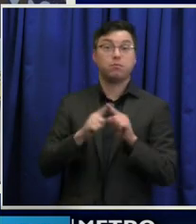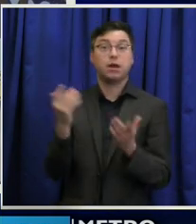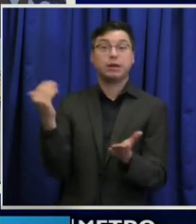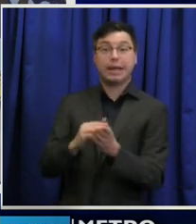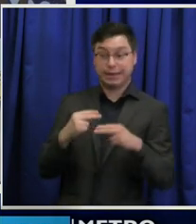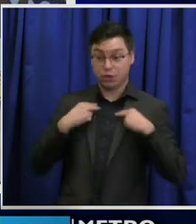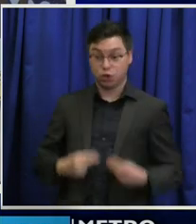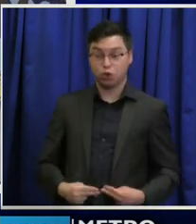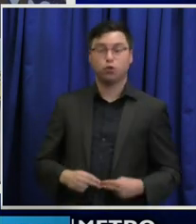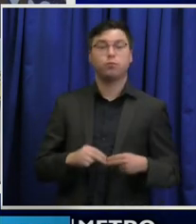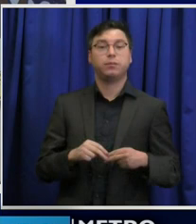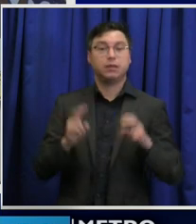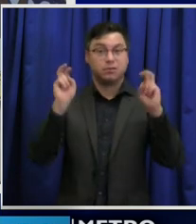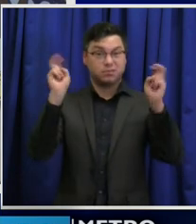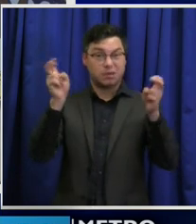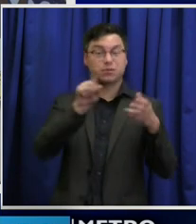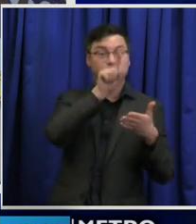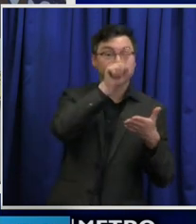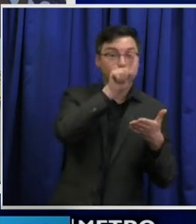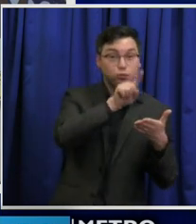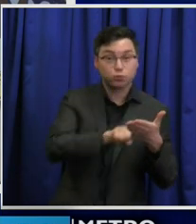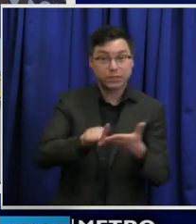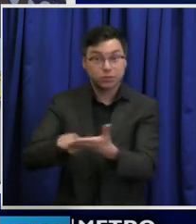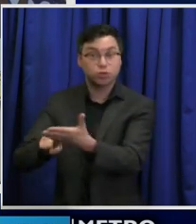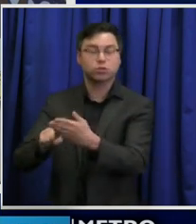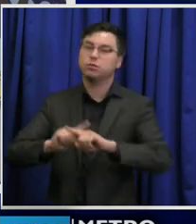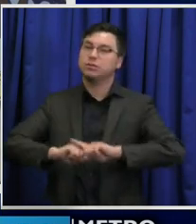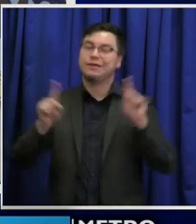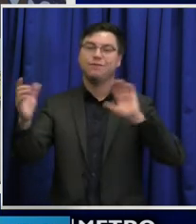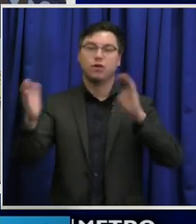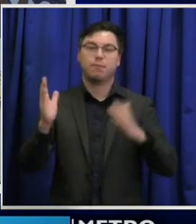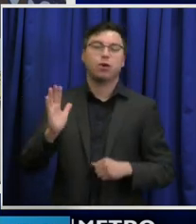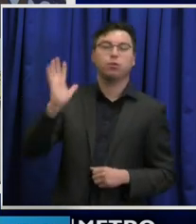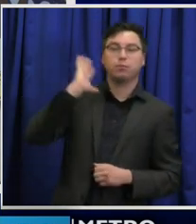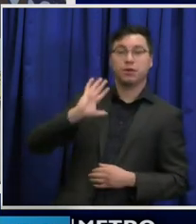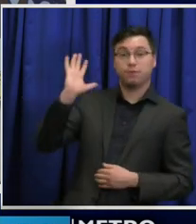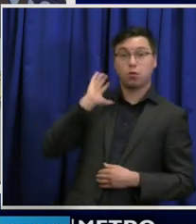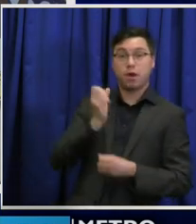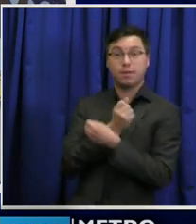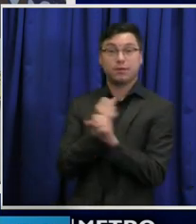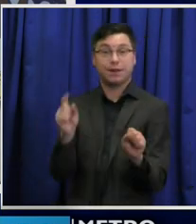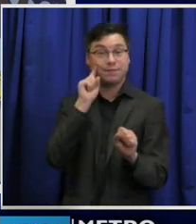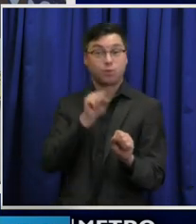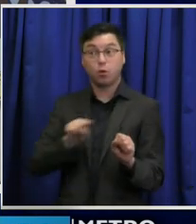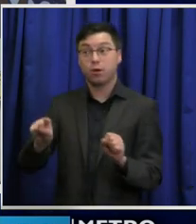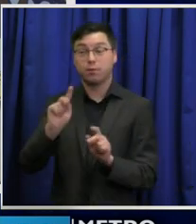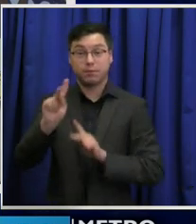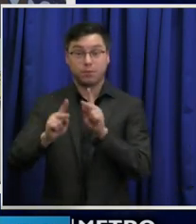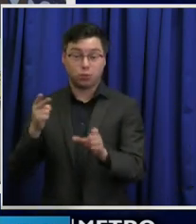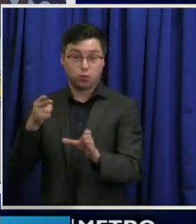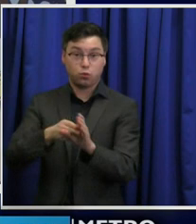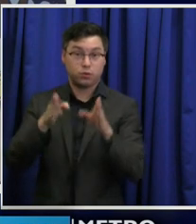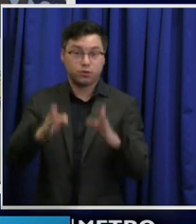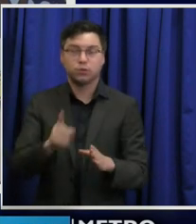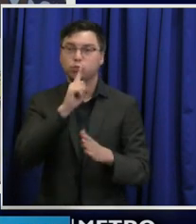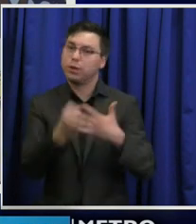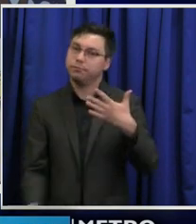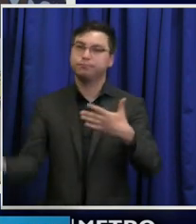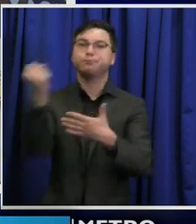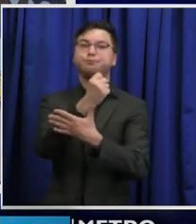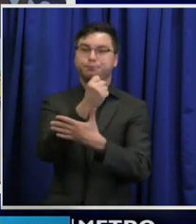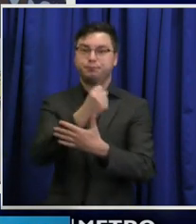research is now very different than it was before and the safety of participants is one of the highest priorities.